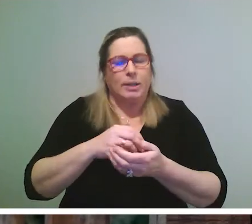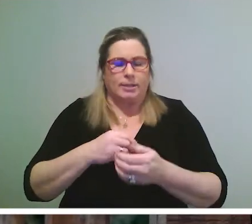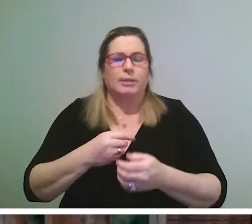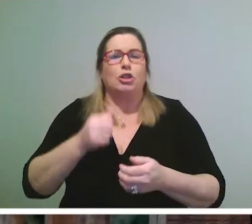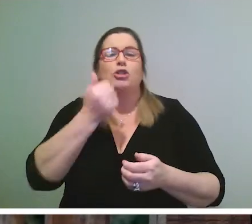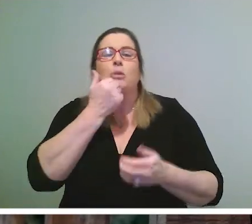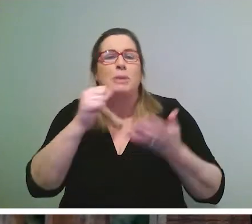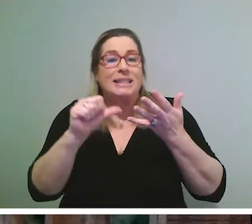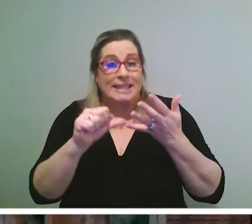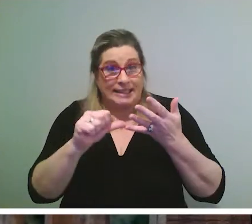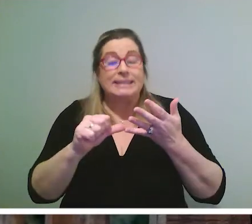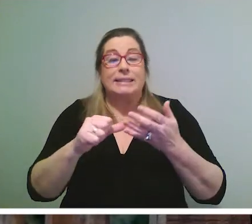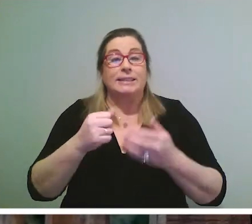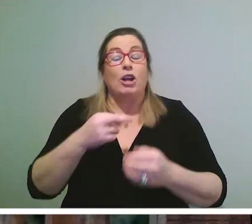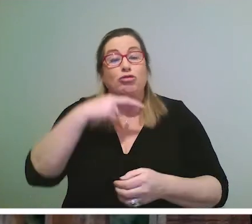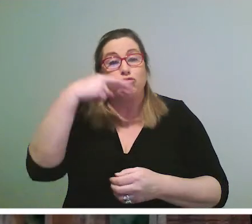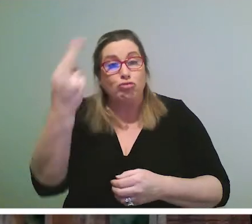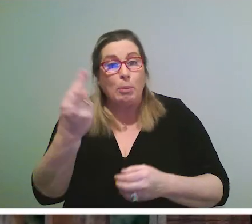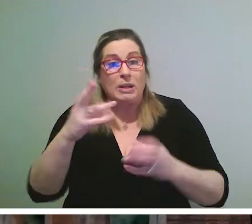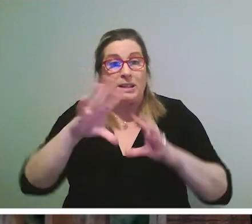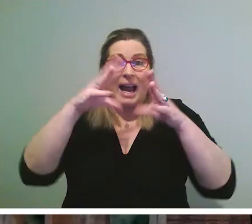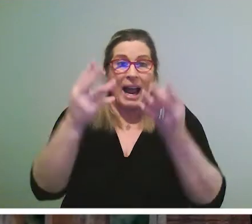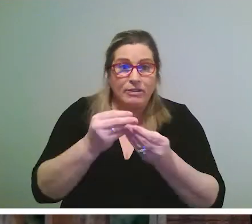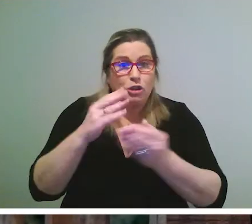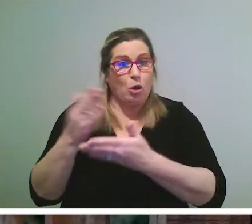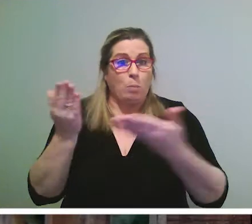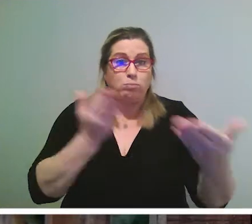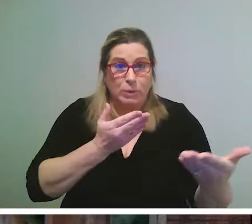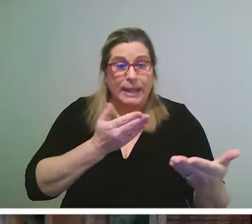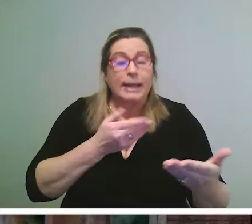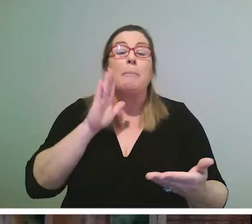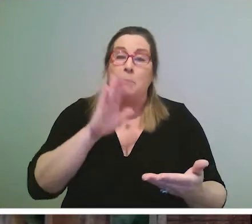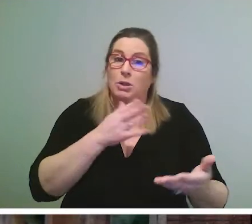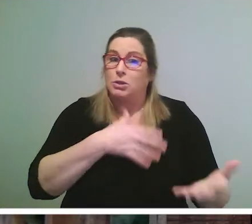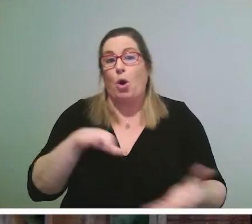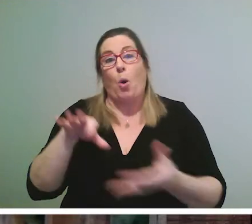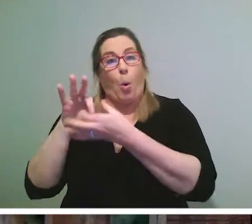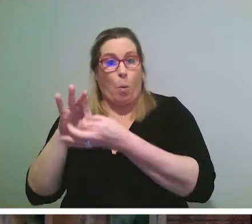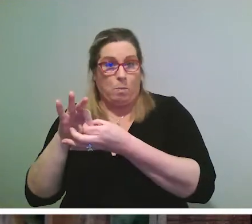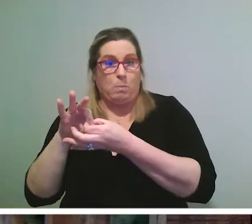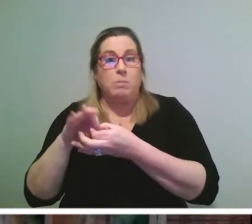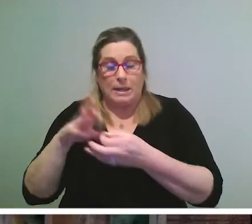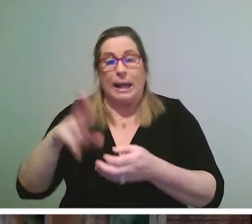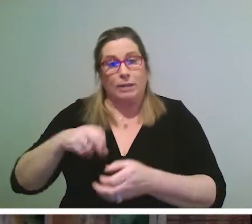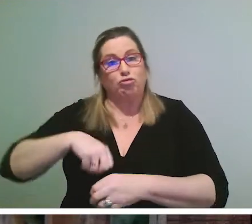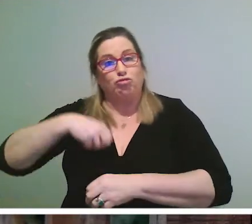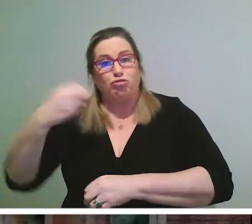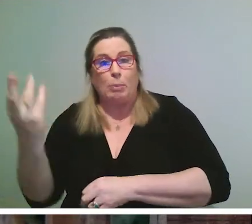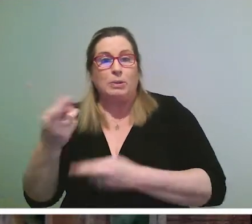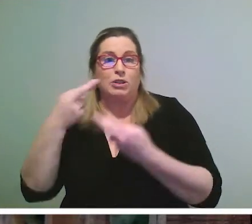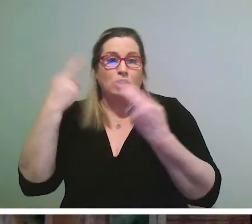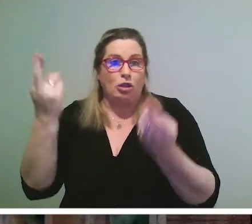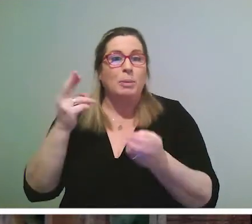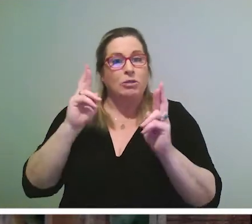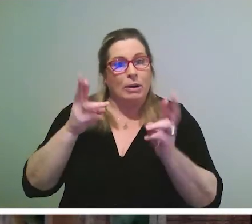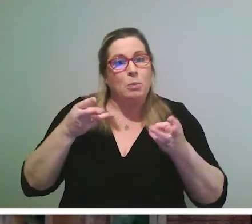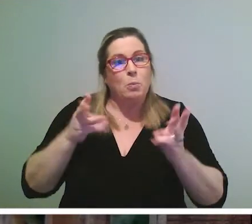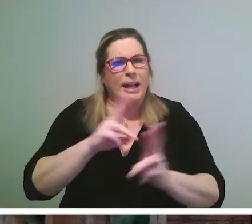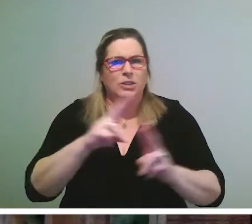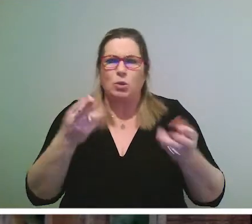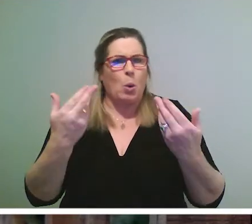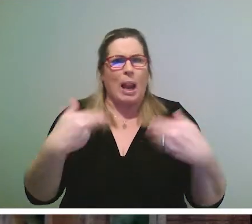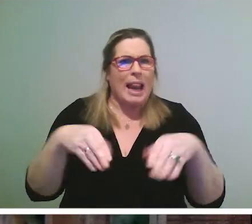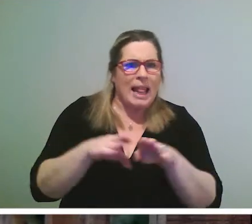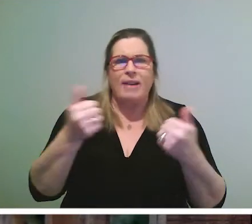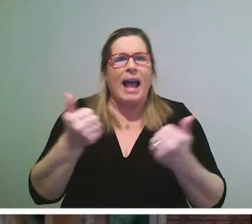of waste properly. Aim to take everything that you've brought out with you home again where you can dispose of it safely and properly. Make sure that you don't leave